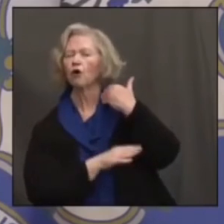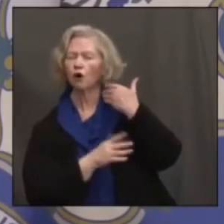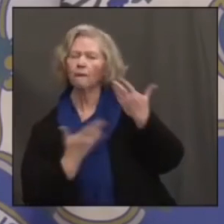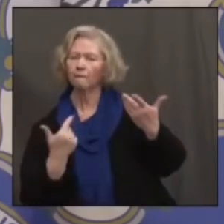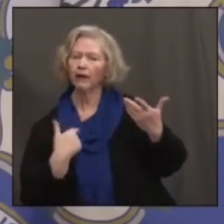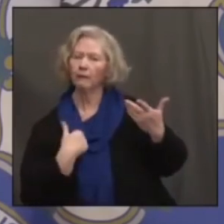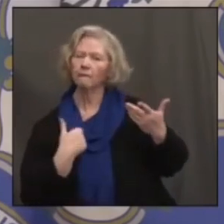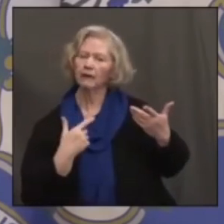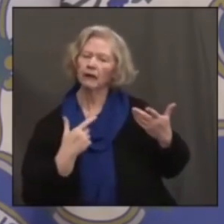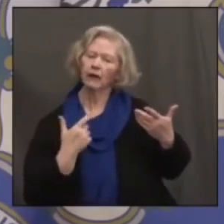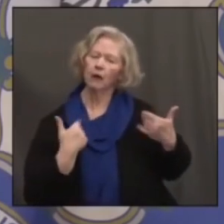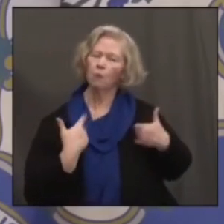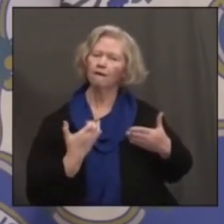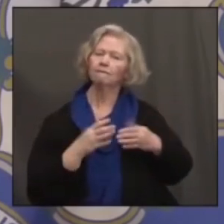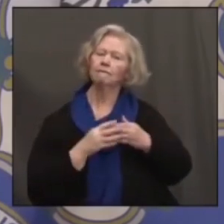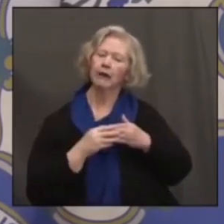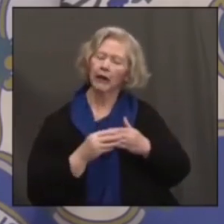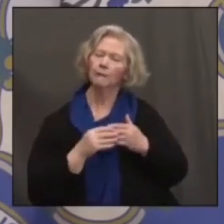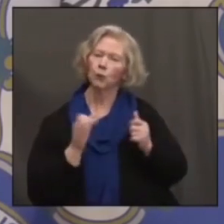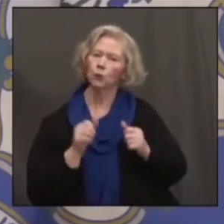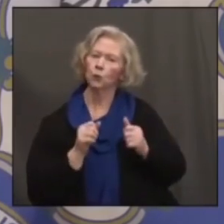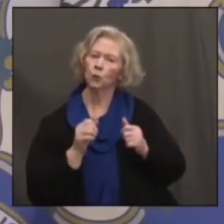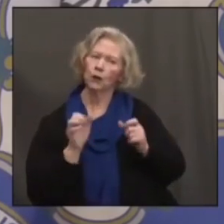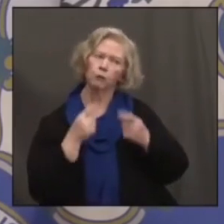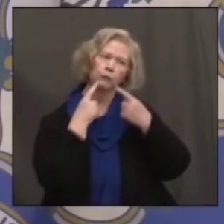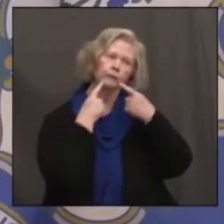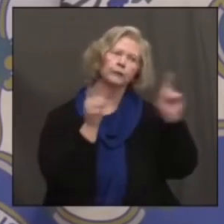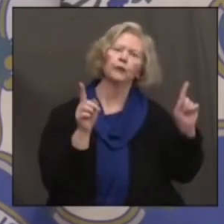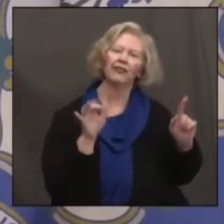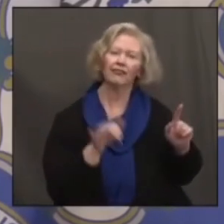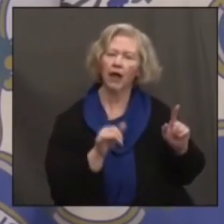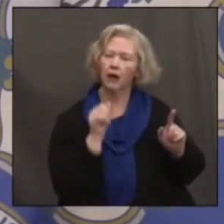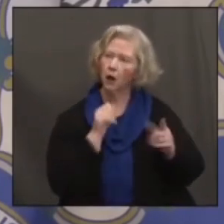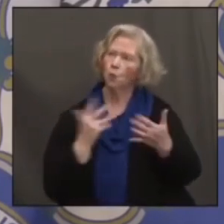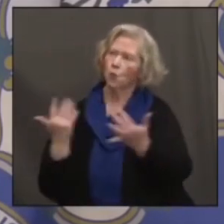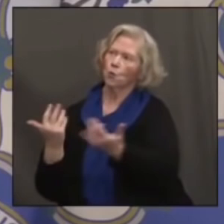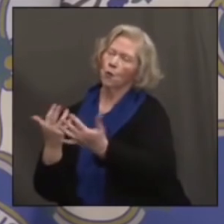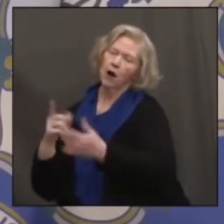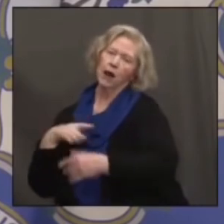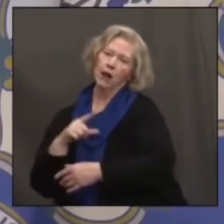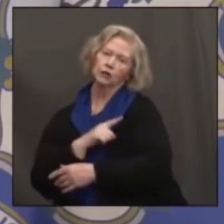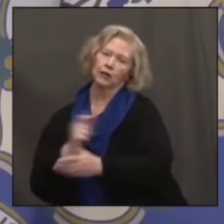emergency orders, we'd like to have the flexibility to keep them going a little bit longer.